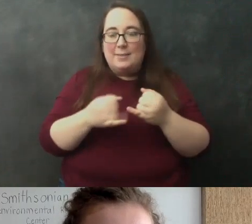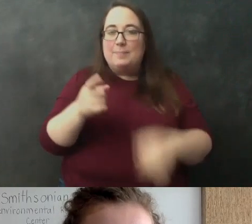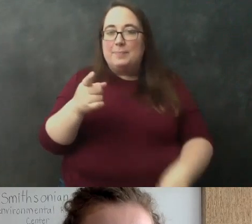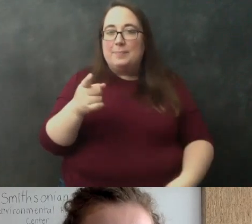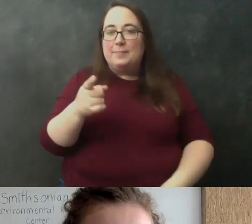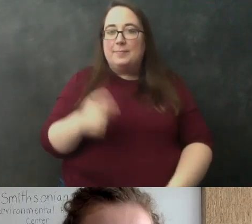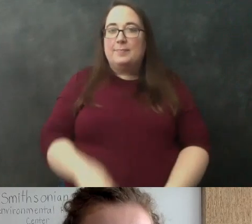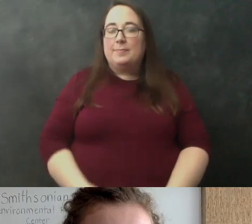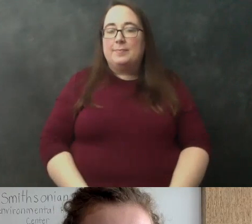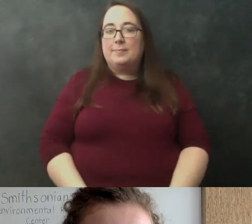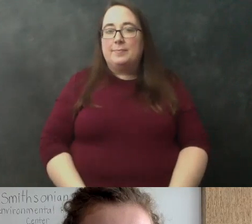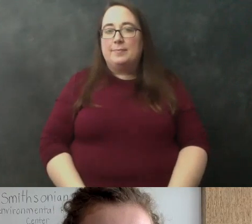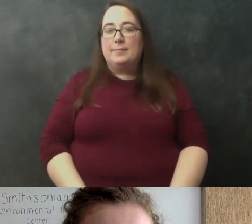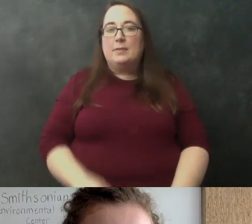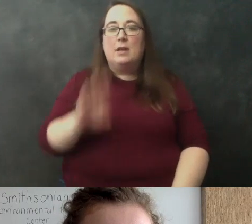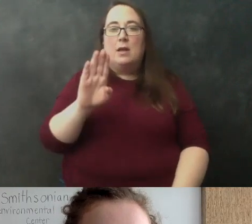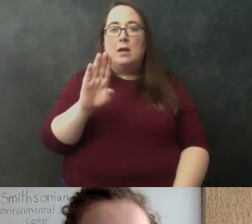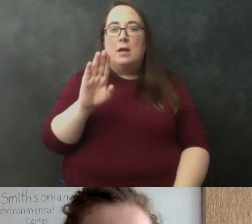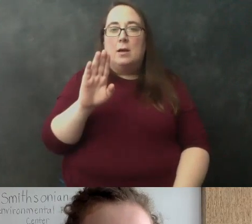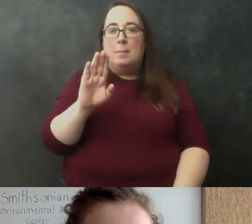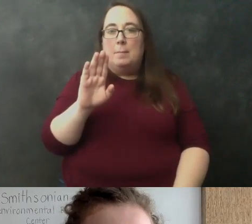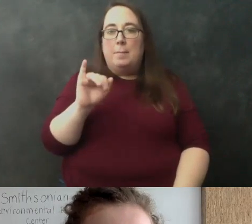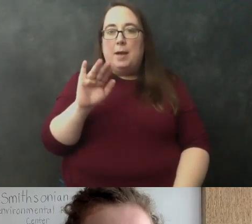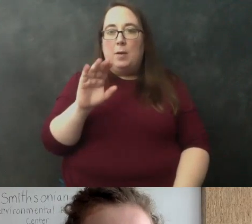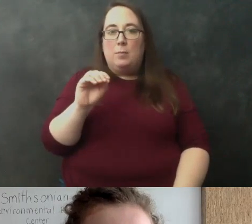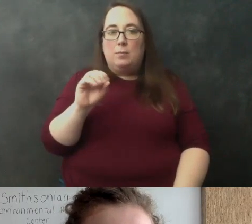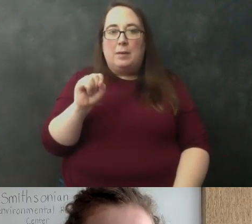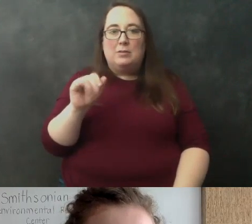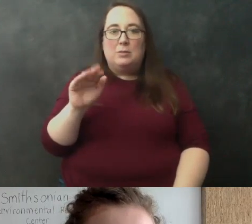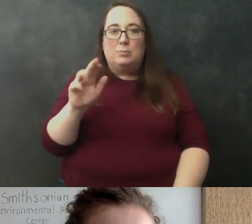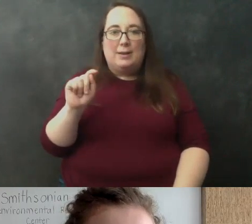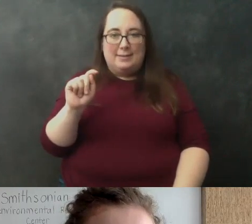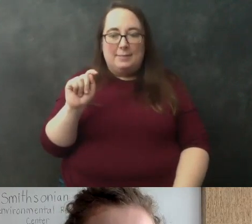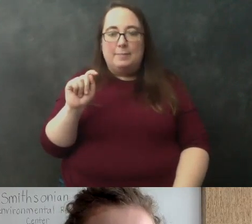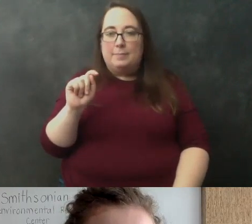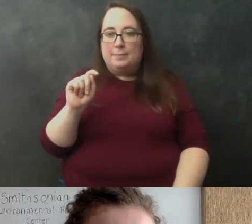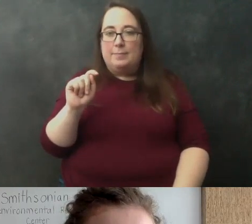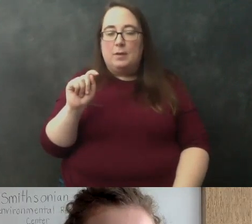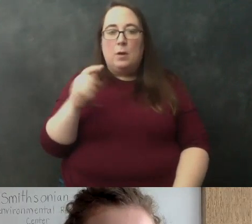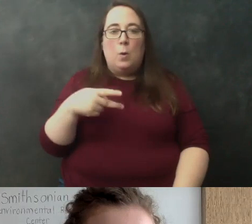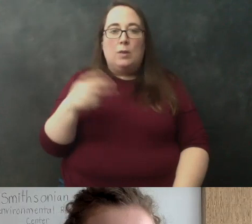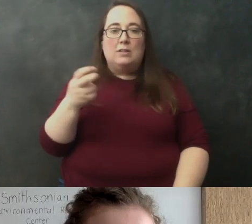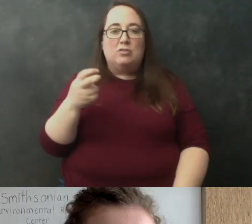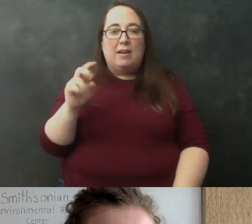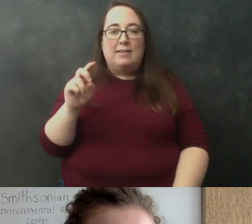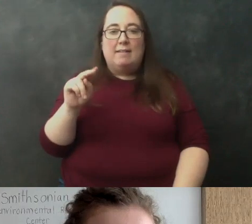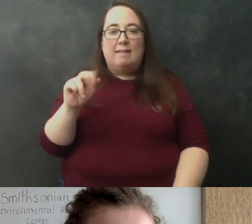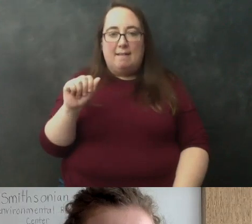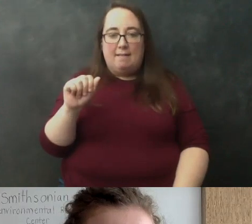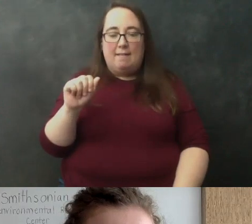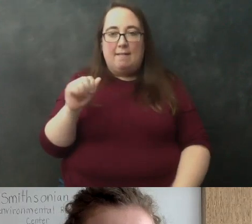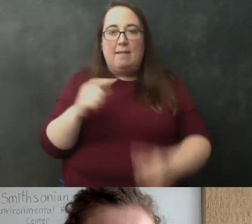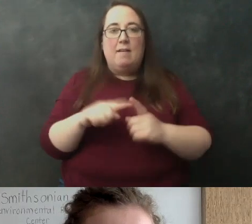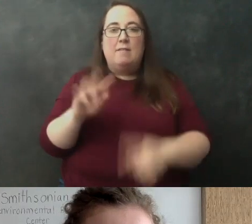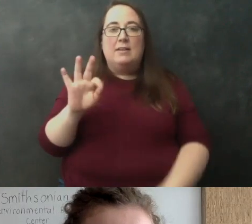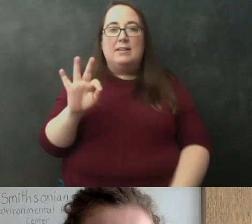a um a biosprint so this is our biosprint which will actually um extract dna from 96